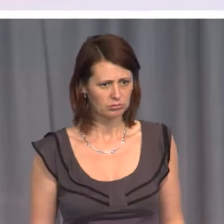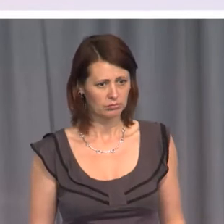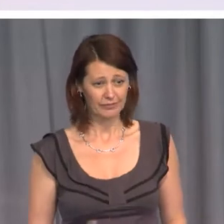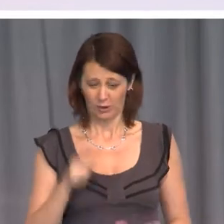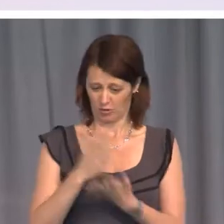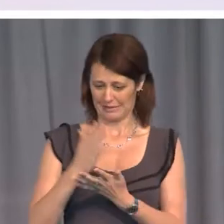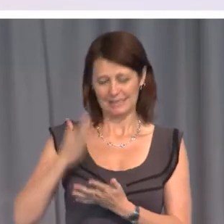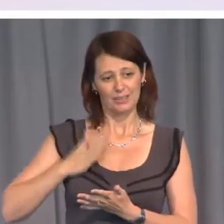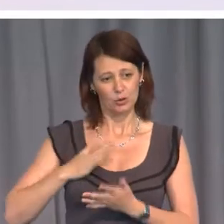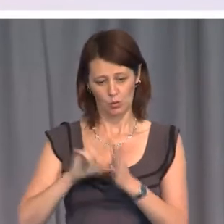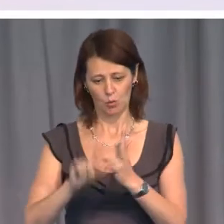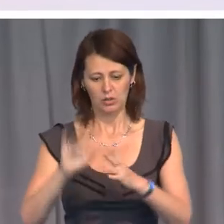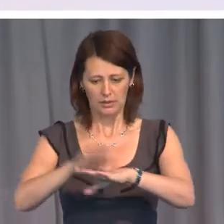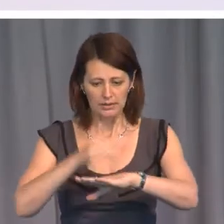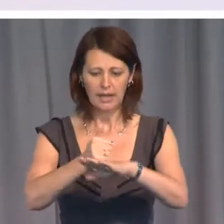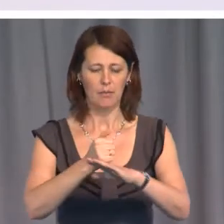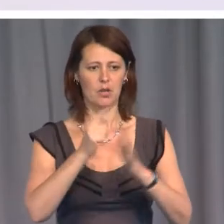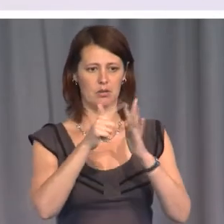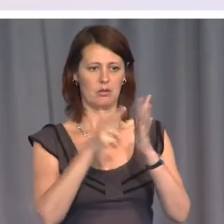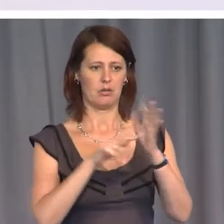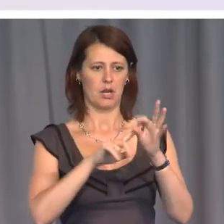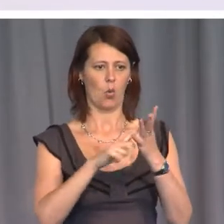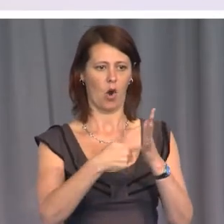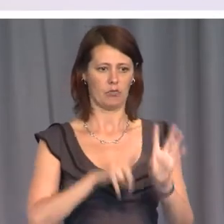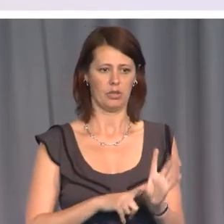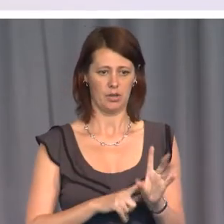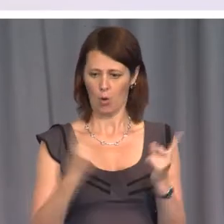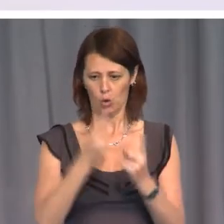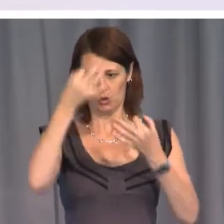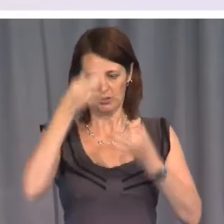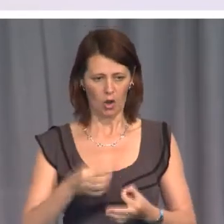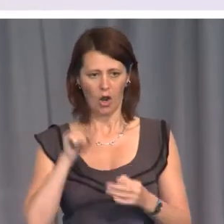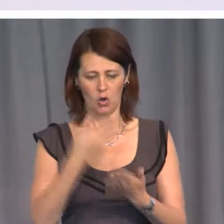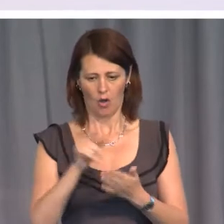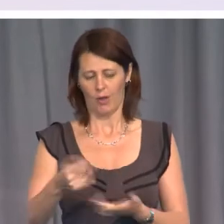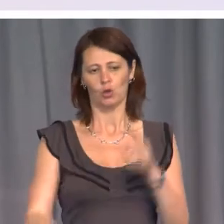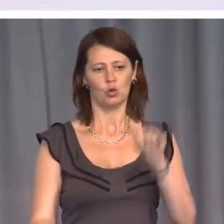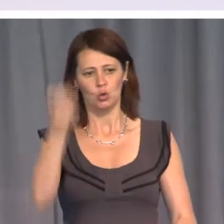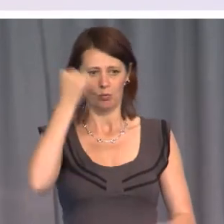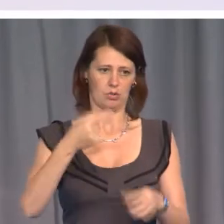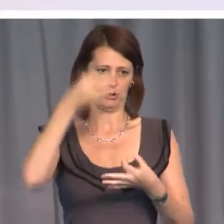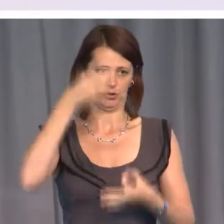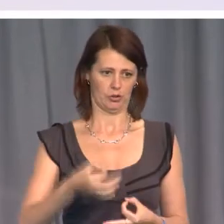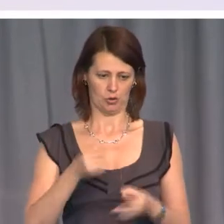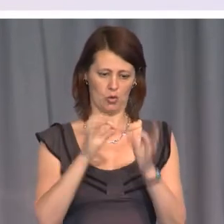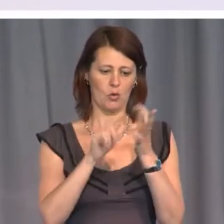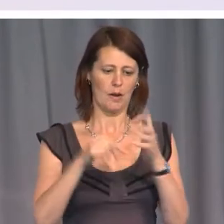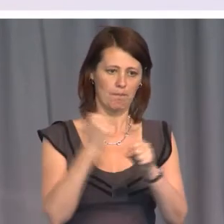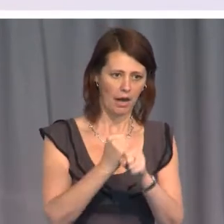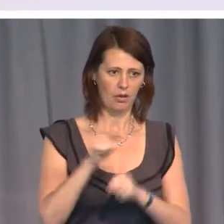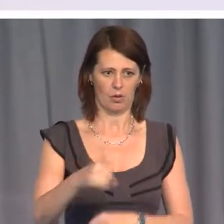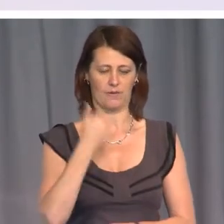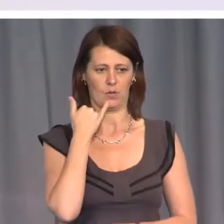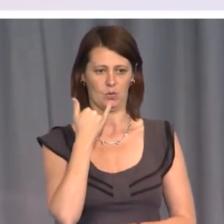set up an inquiry. Who decided on that stupid decision to bug those telephones?